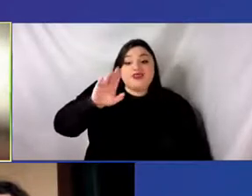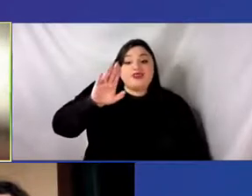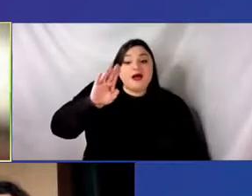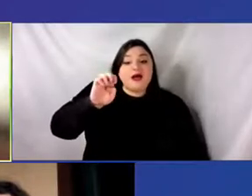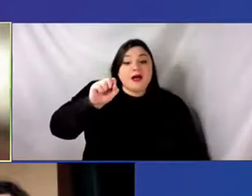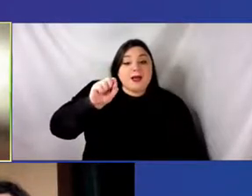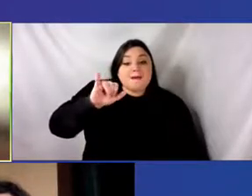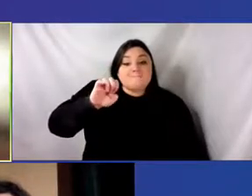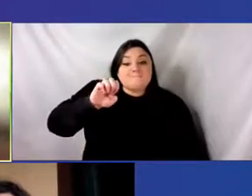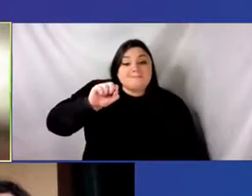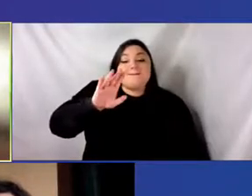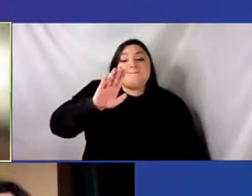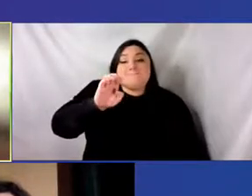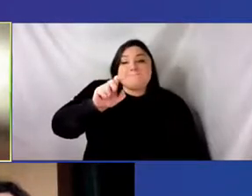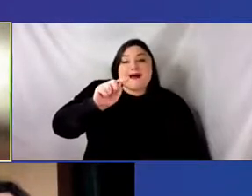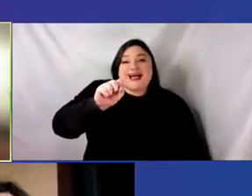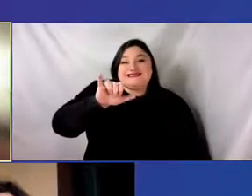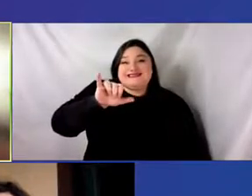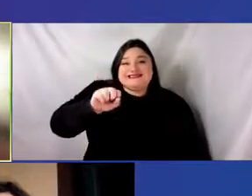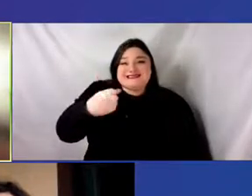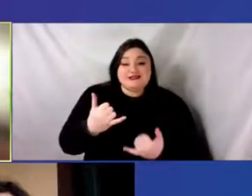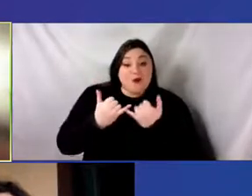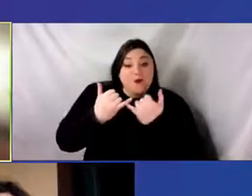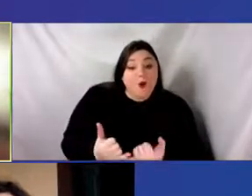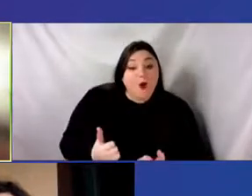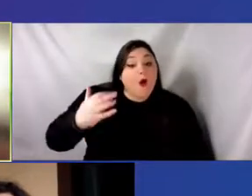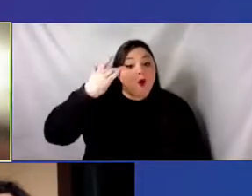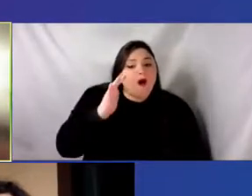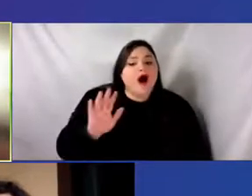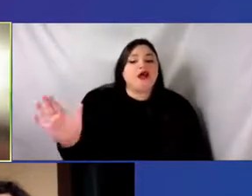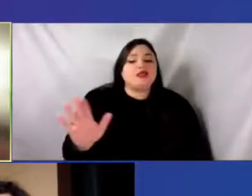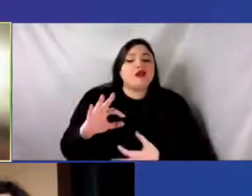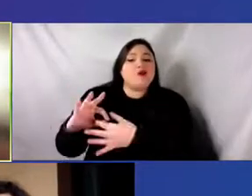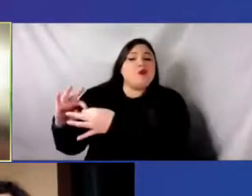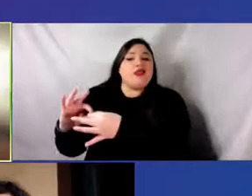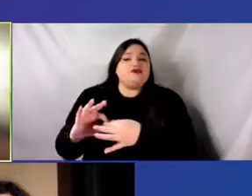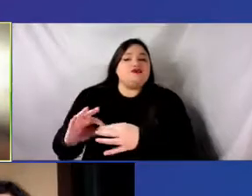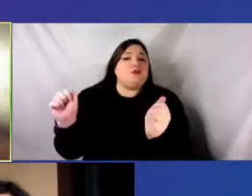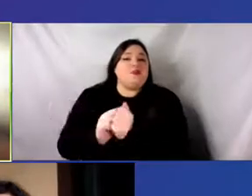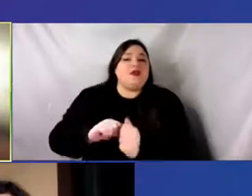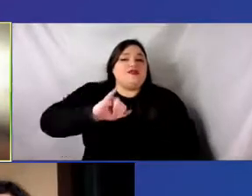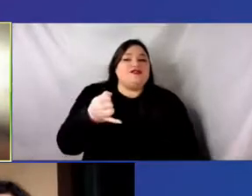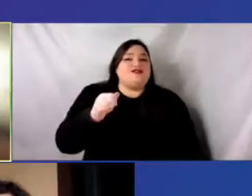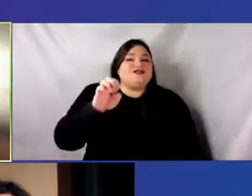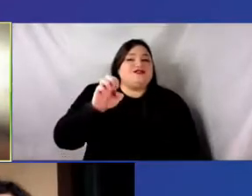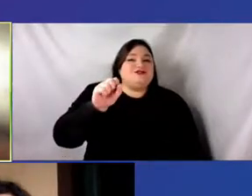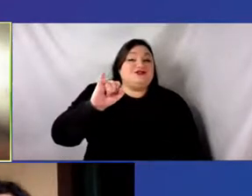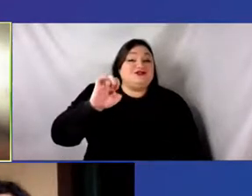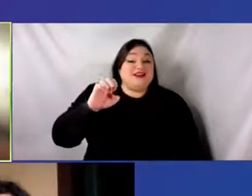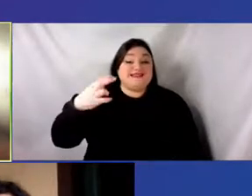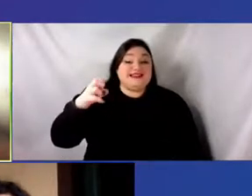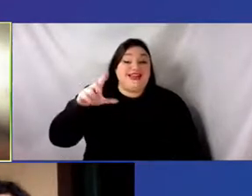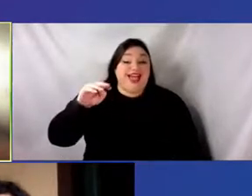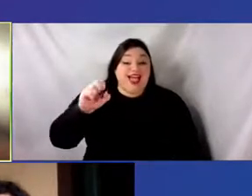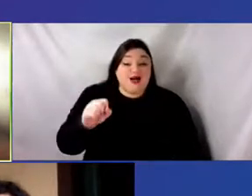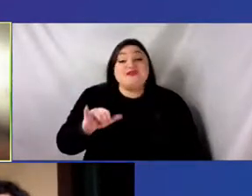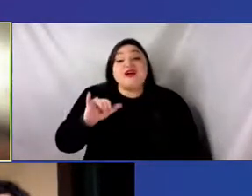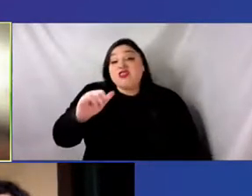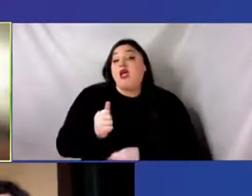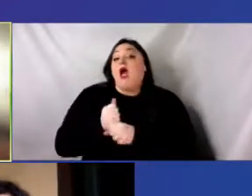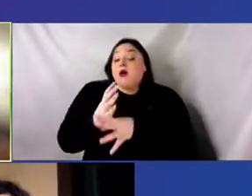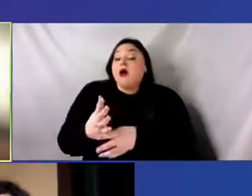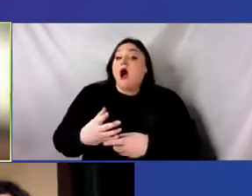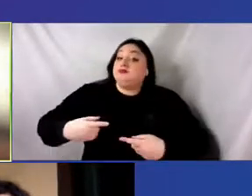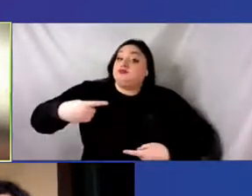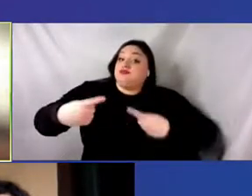Jesse Helms. And, um, I still remember that that was really divisive within, um, the dance